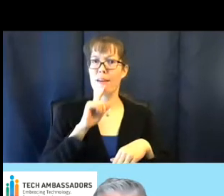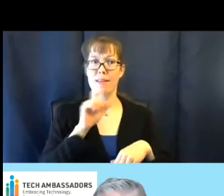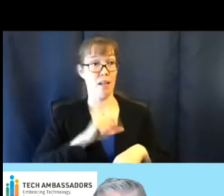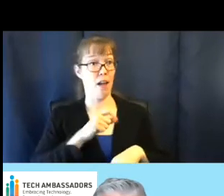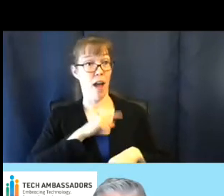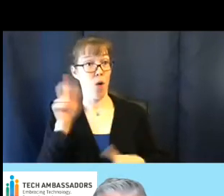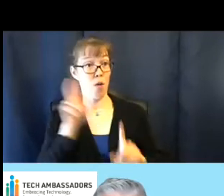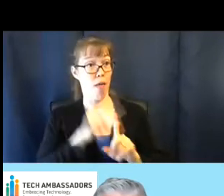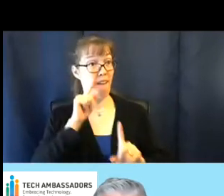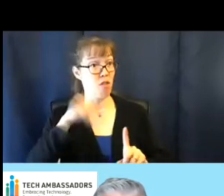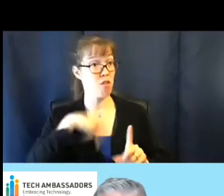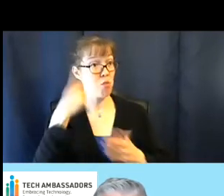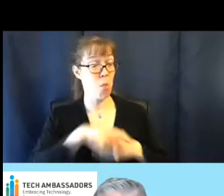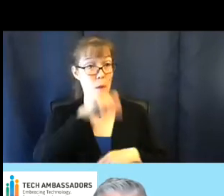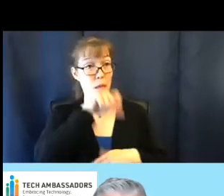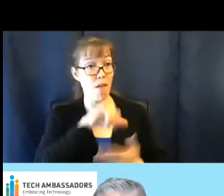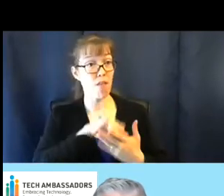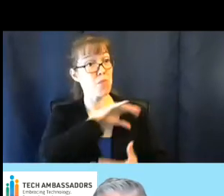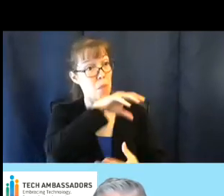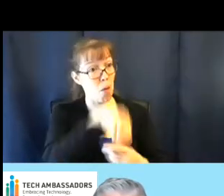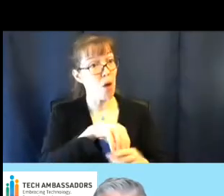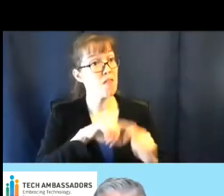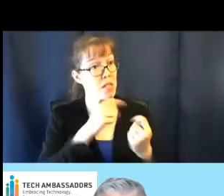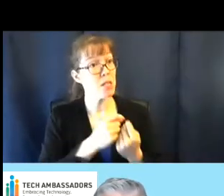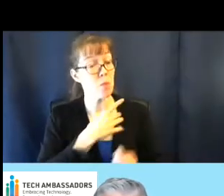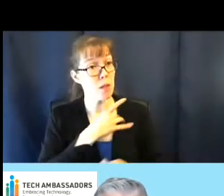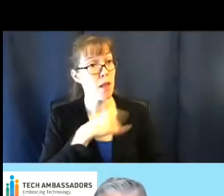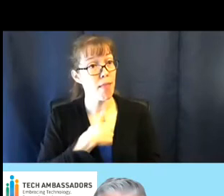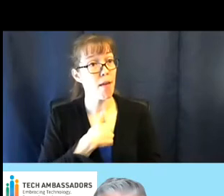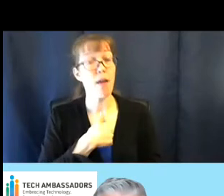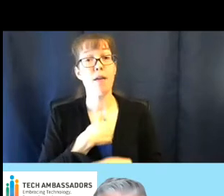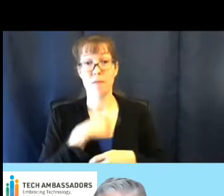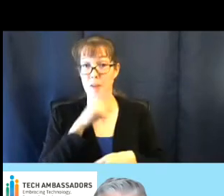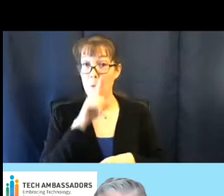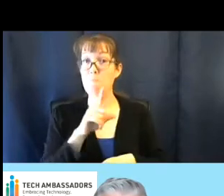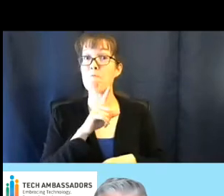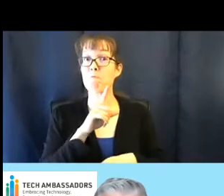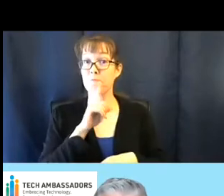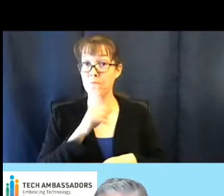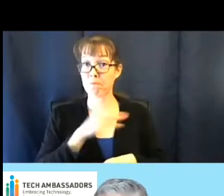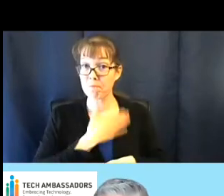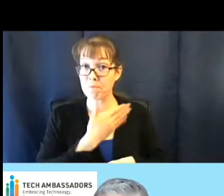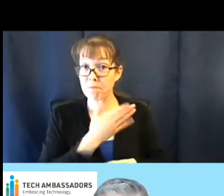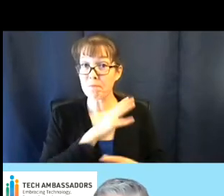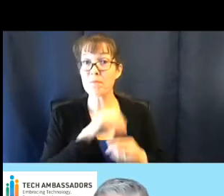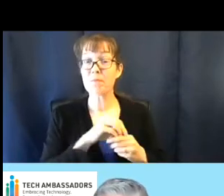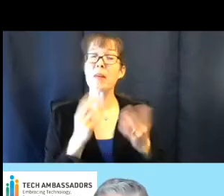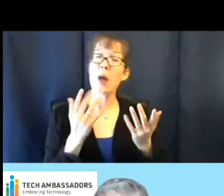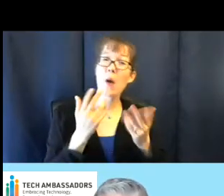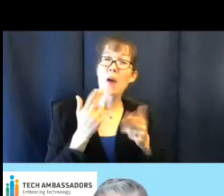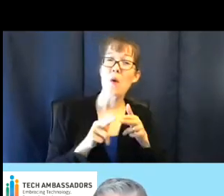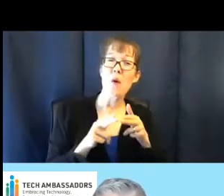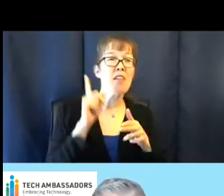for this program and be part of the team. And so I did. I waited for a while, didn't